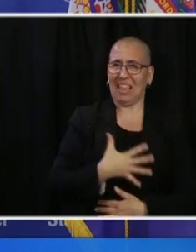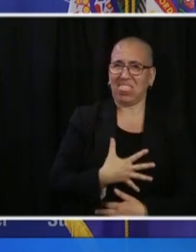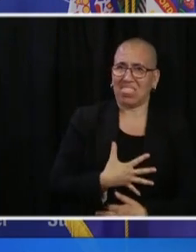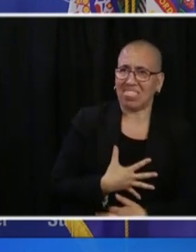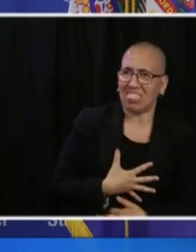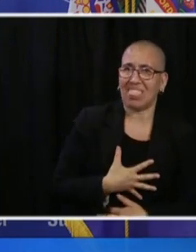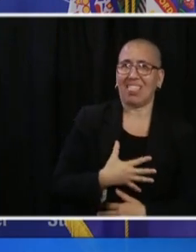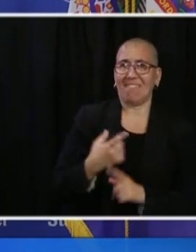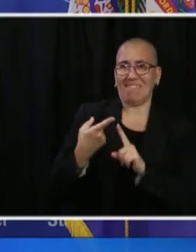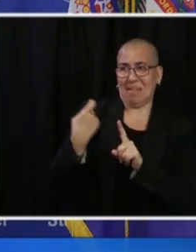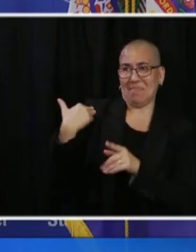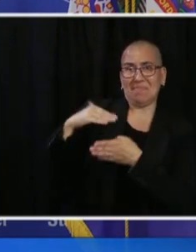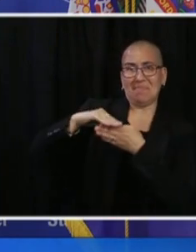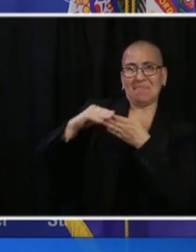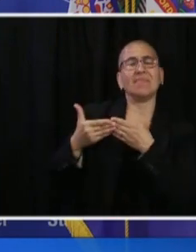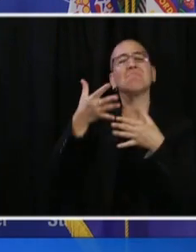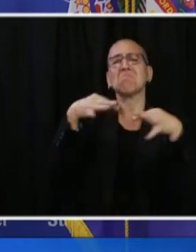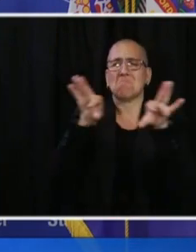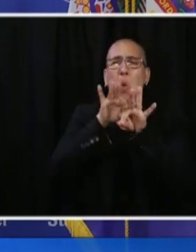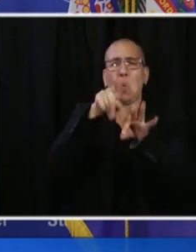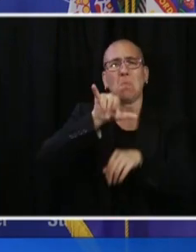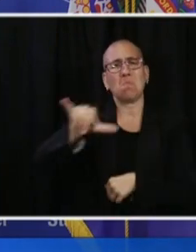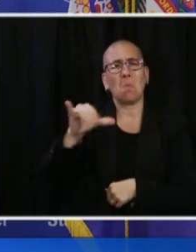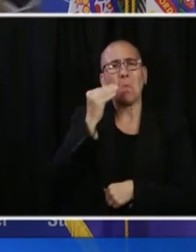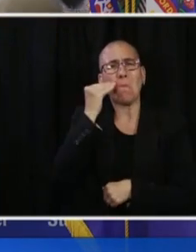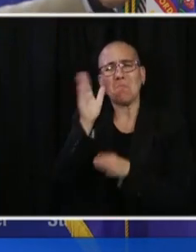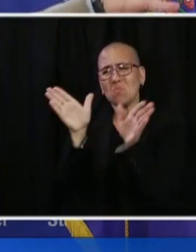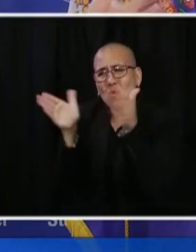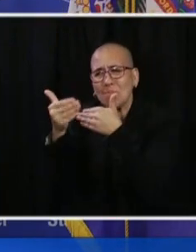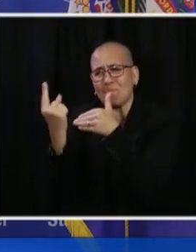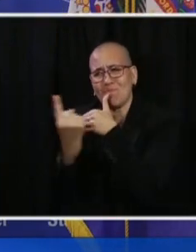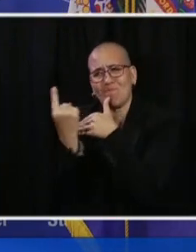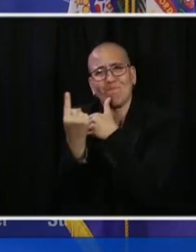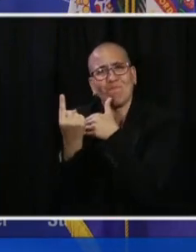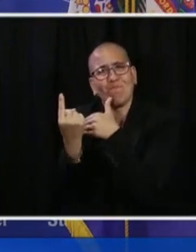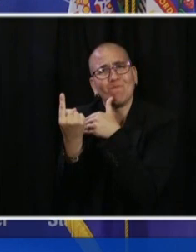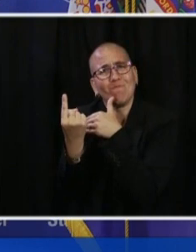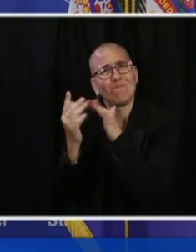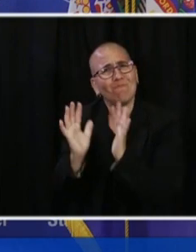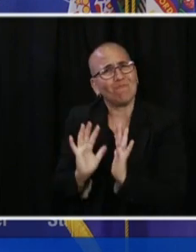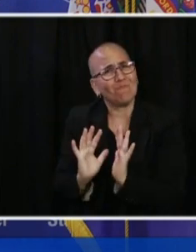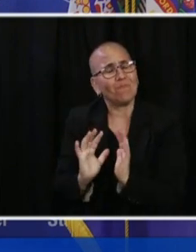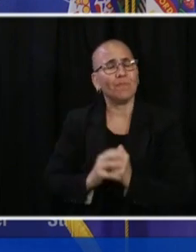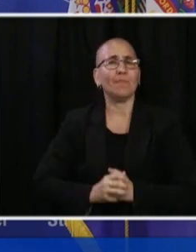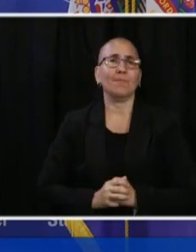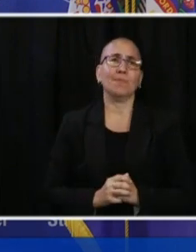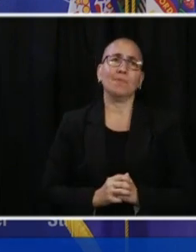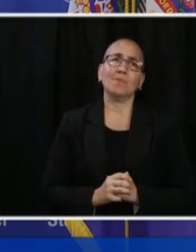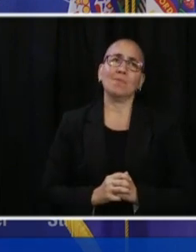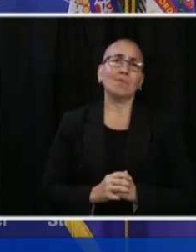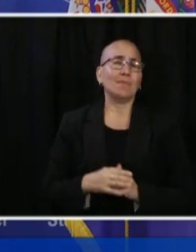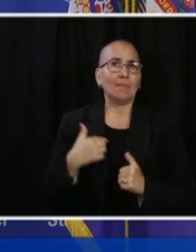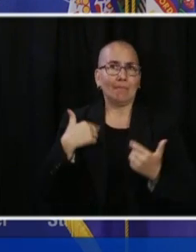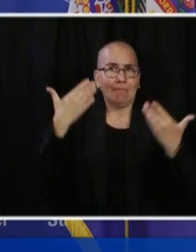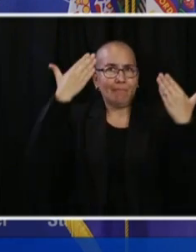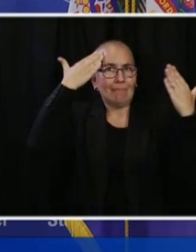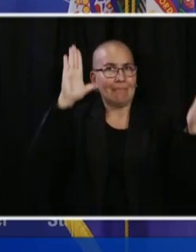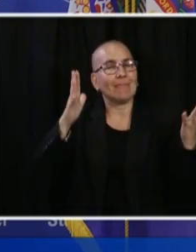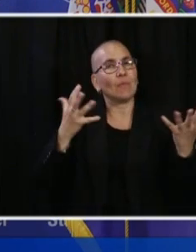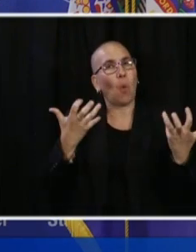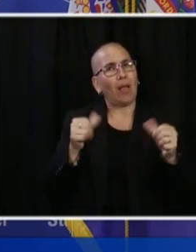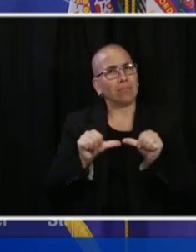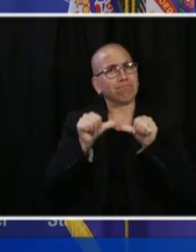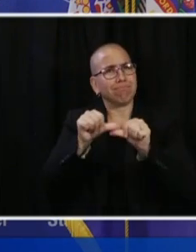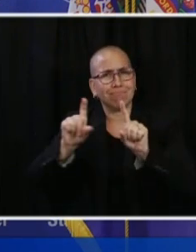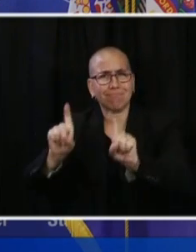to do some contact tracing, which I have not wrapped my mind around what that would look like in this size. But we want to massively test you. We want to get you in and get the